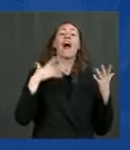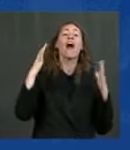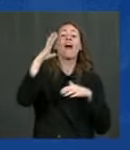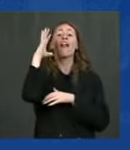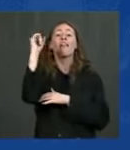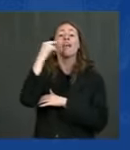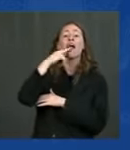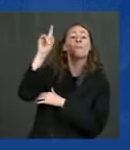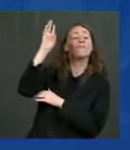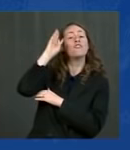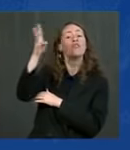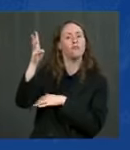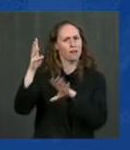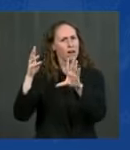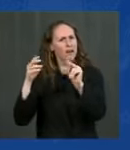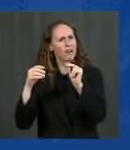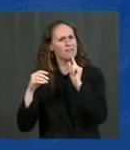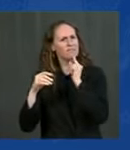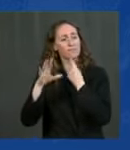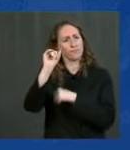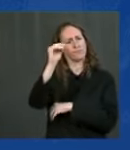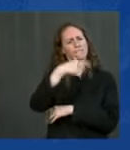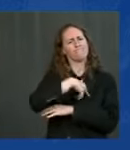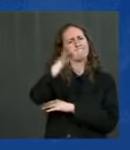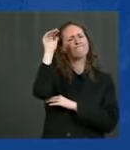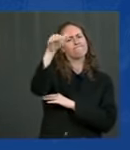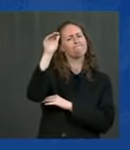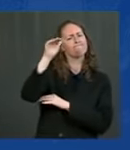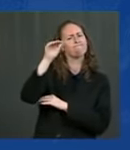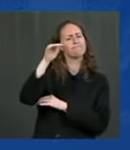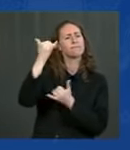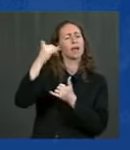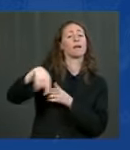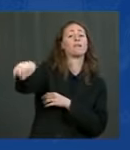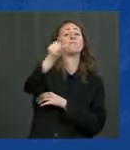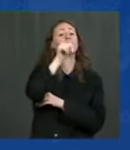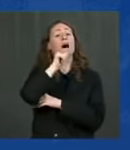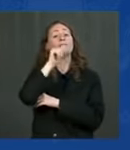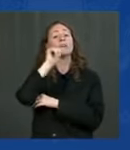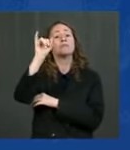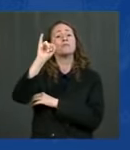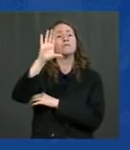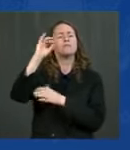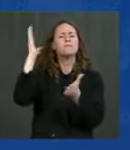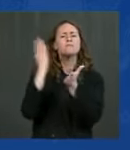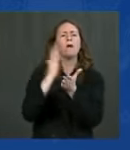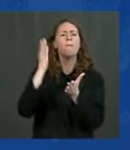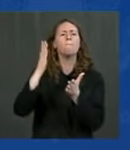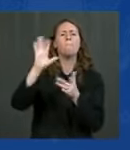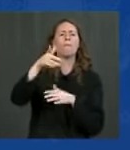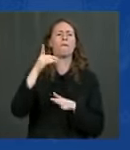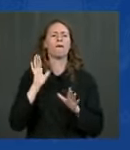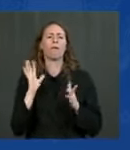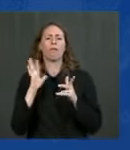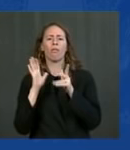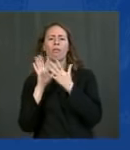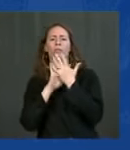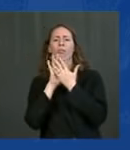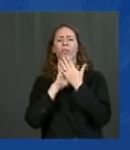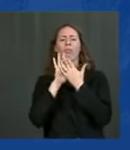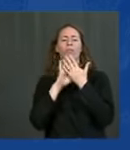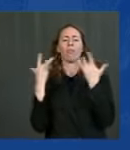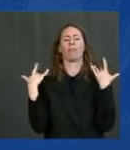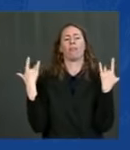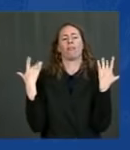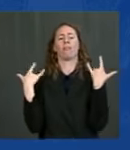private insurance companies don't hide behind the fine print and technicality pay what